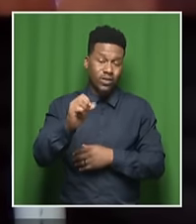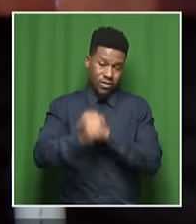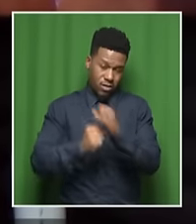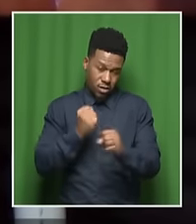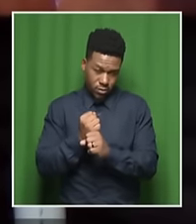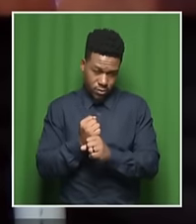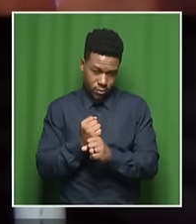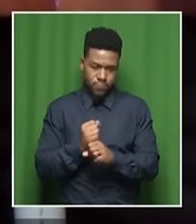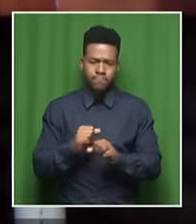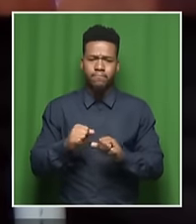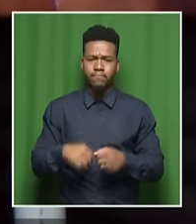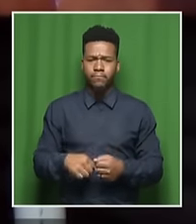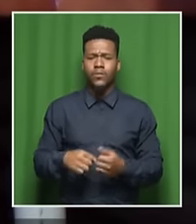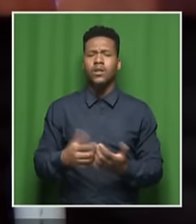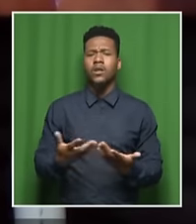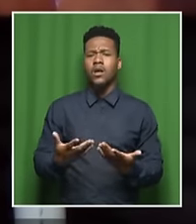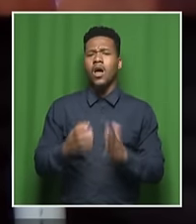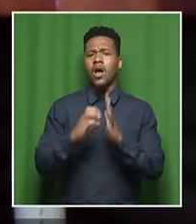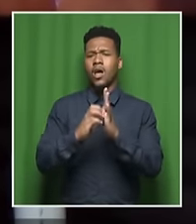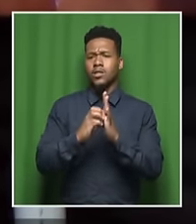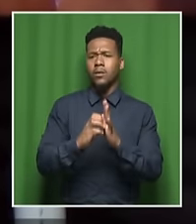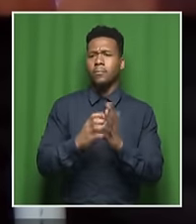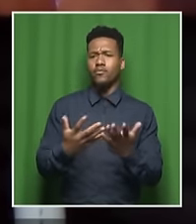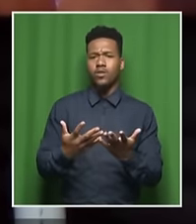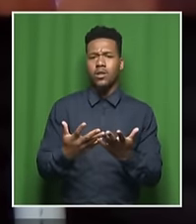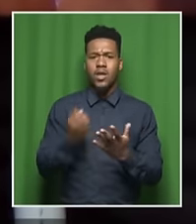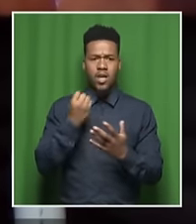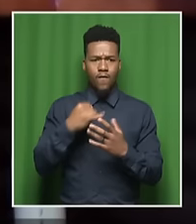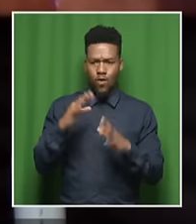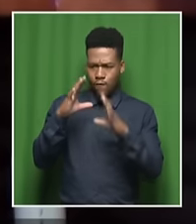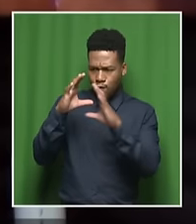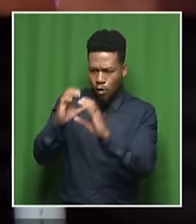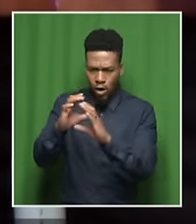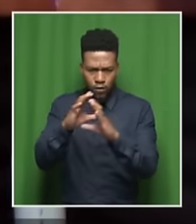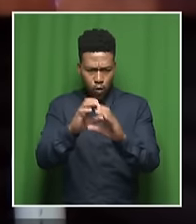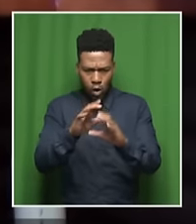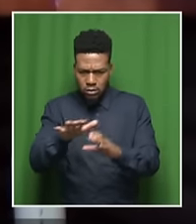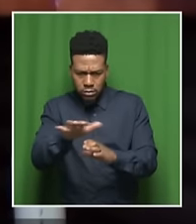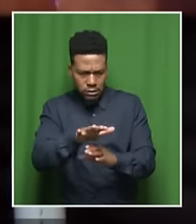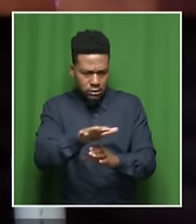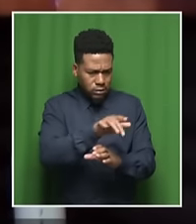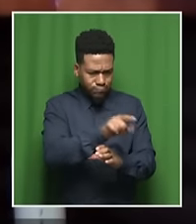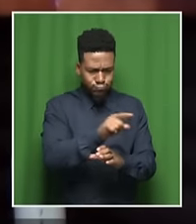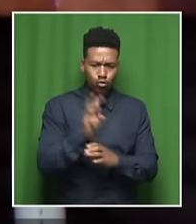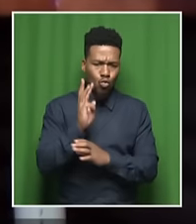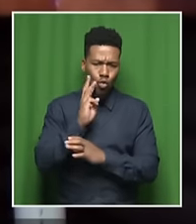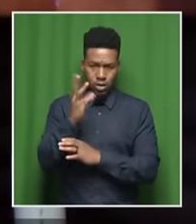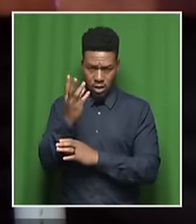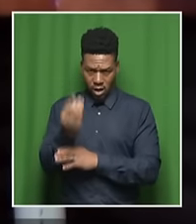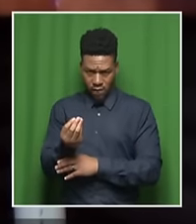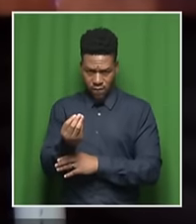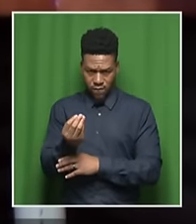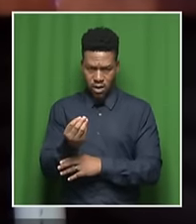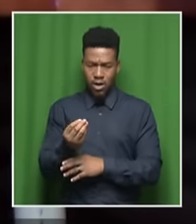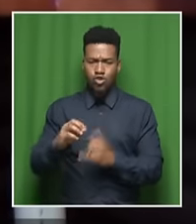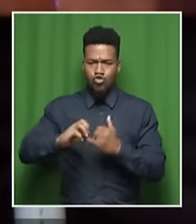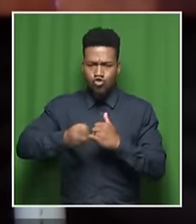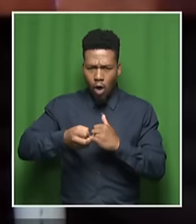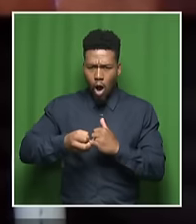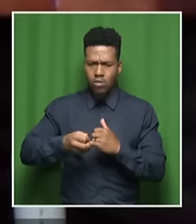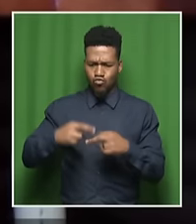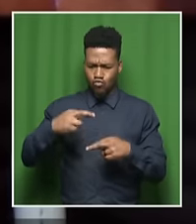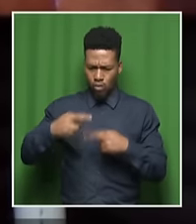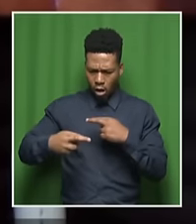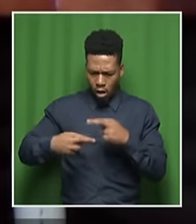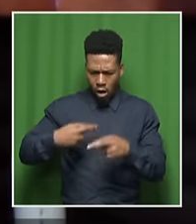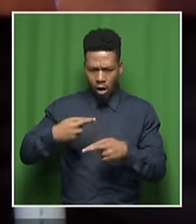every single unit of water in South Africa that we have at the moment, and we recycle it 1.6 times, in other words, we use it once,